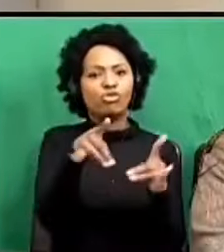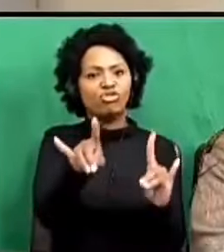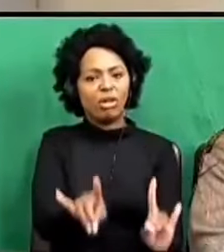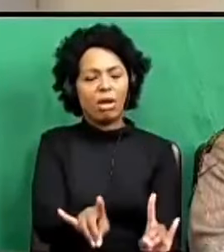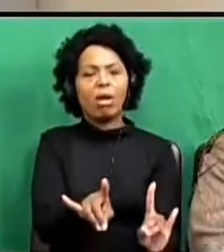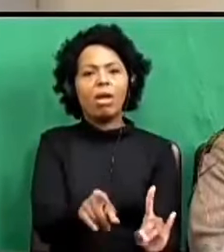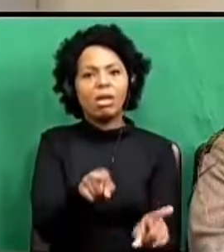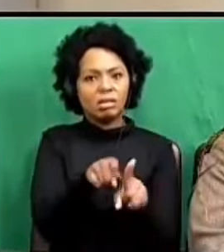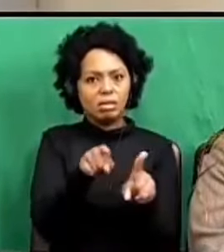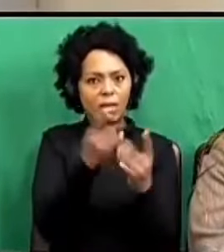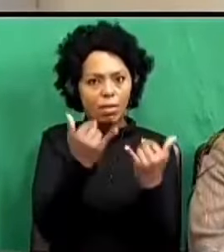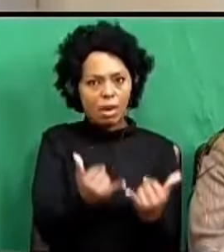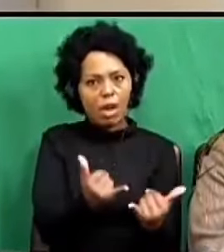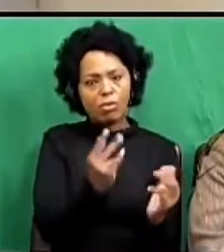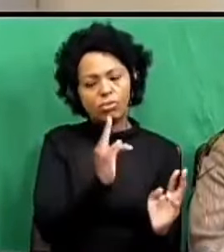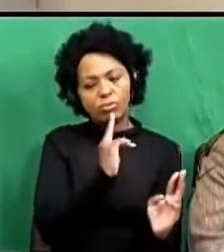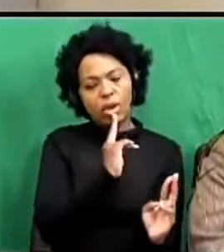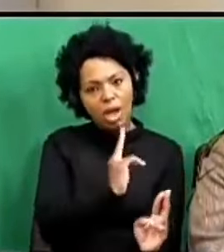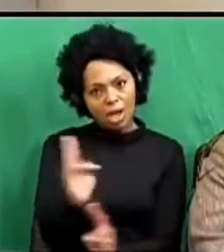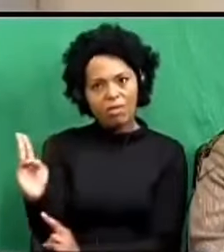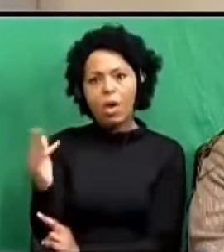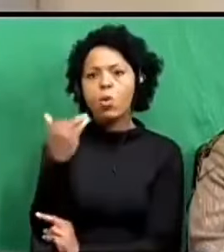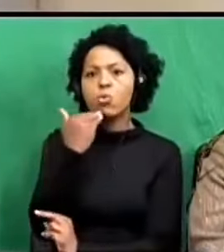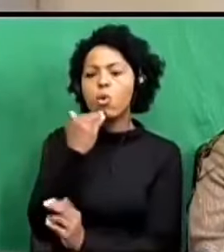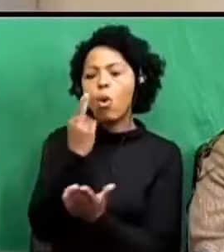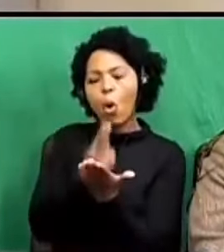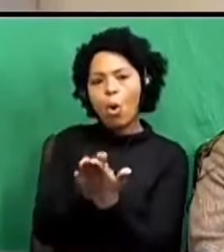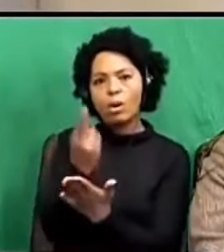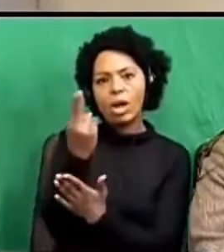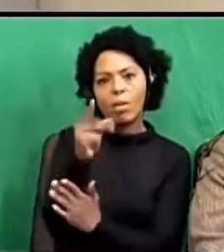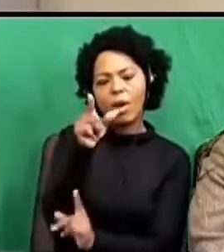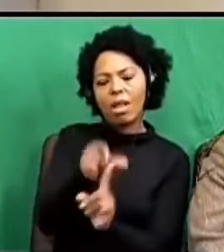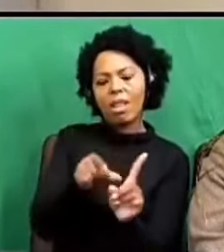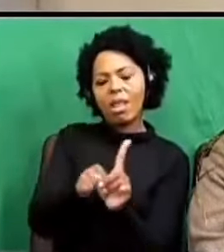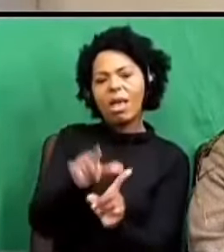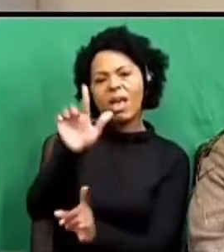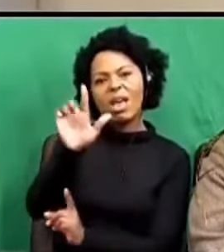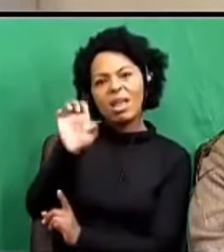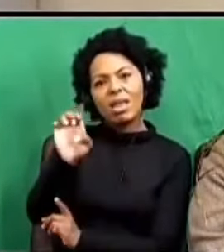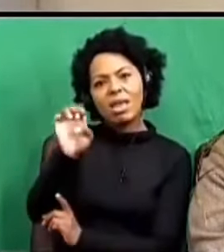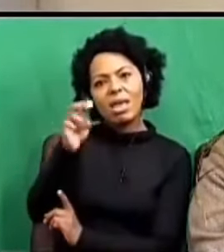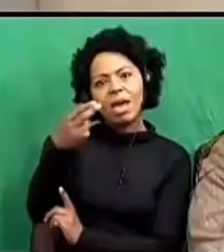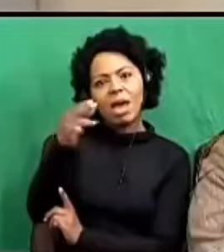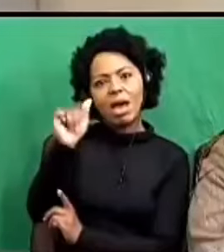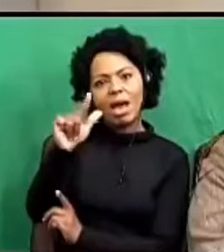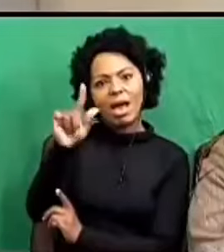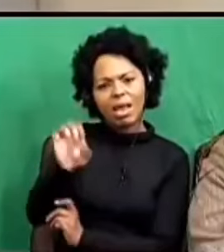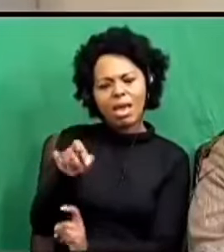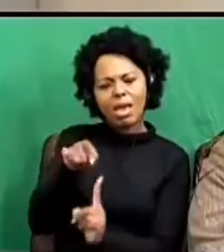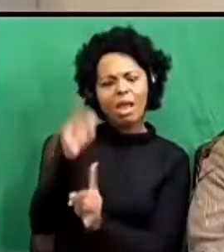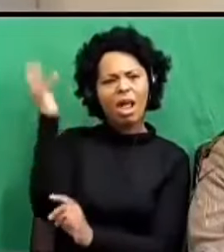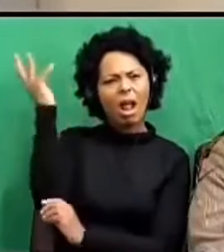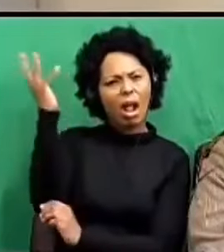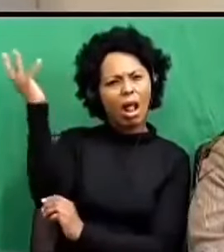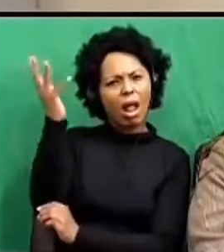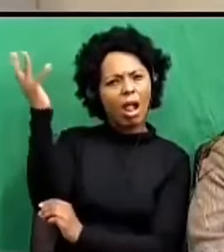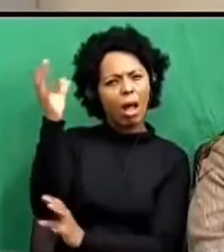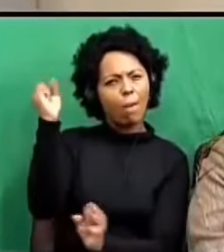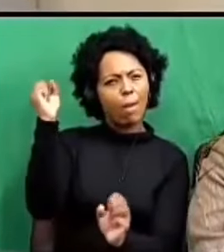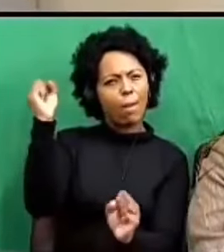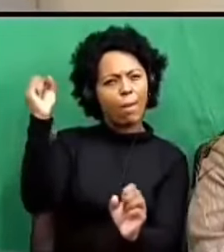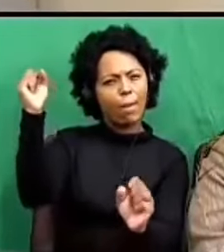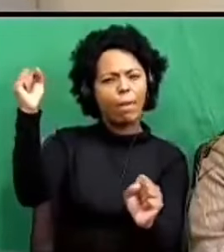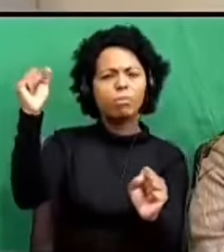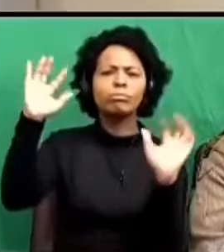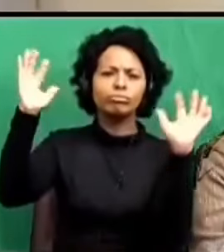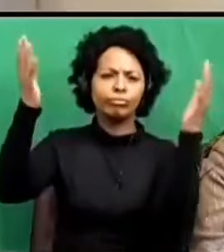I want to refer to the Honourable Dear Harley. I've listened very carefully when she read her speech, and I want to congratulate